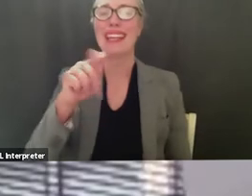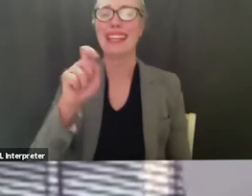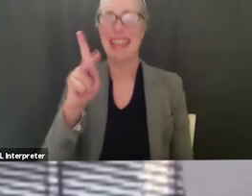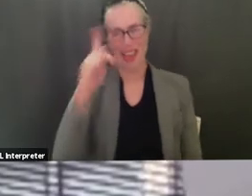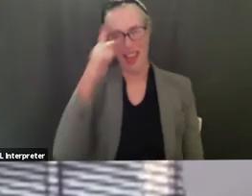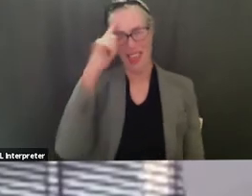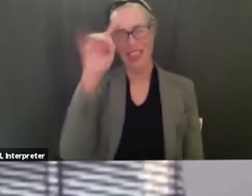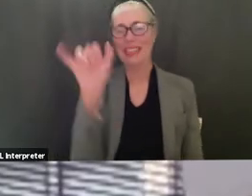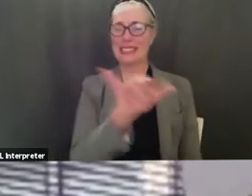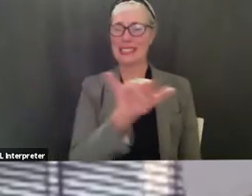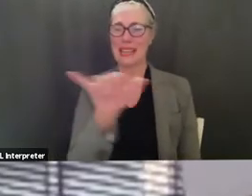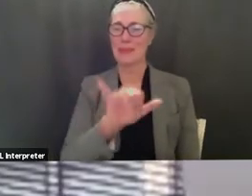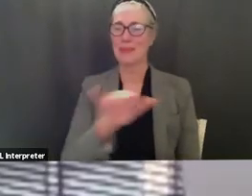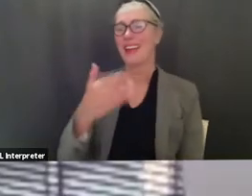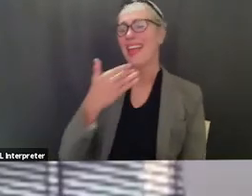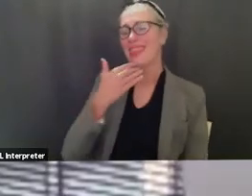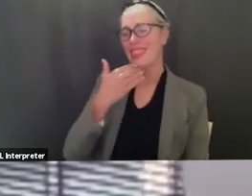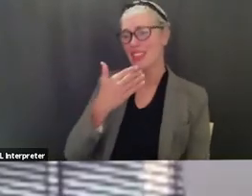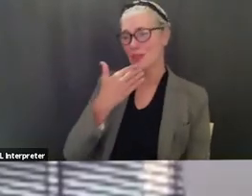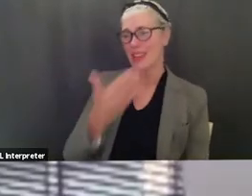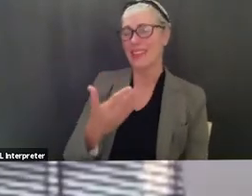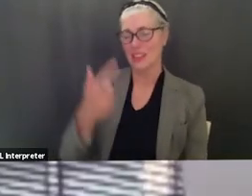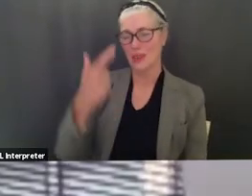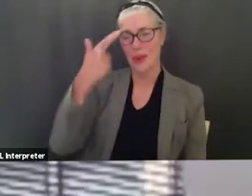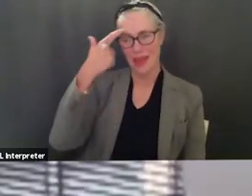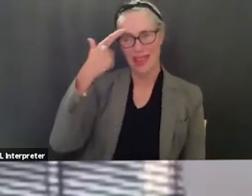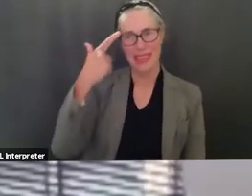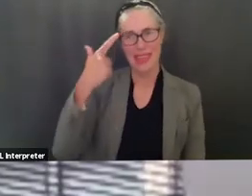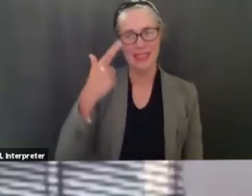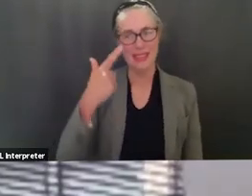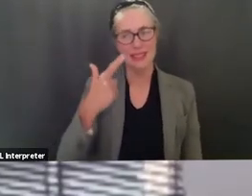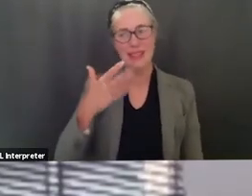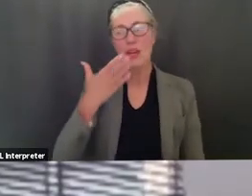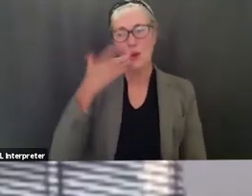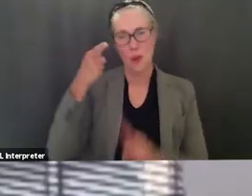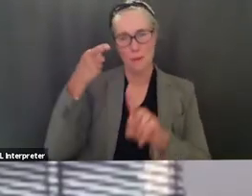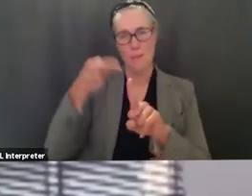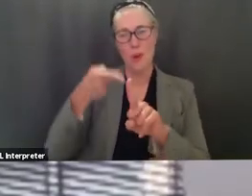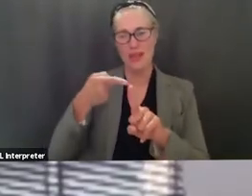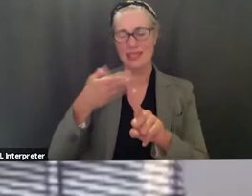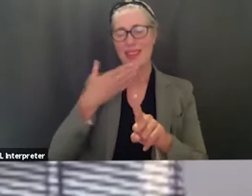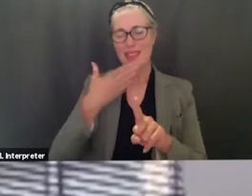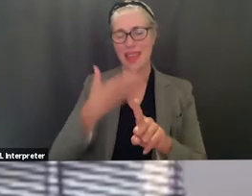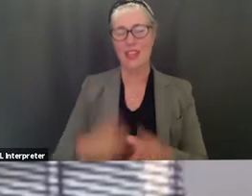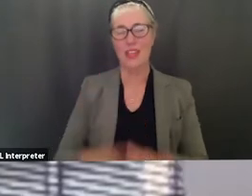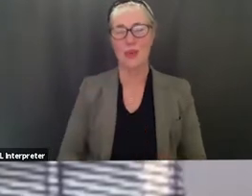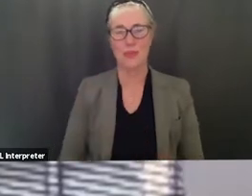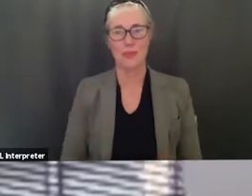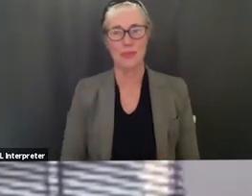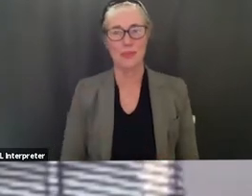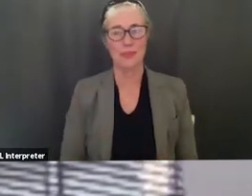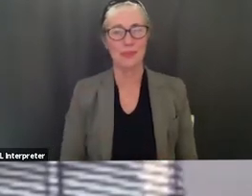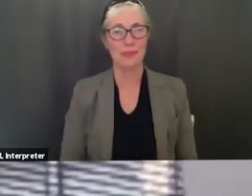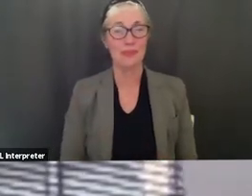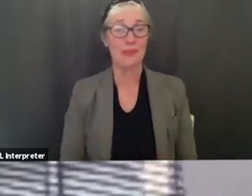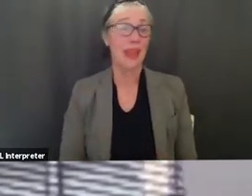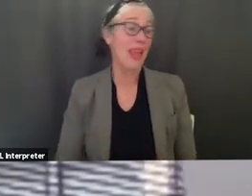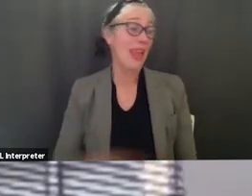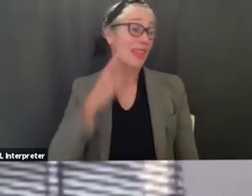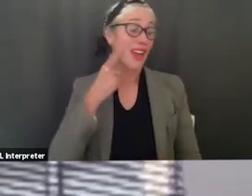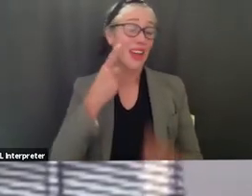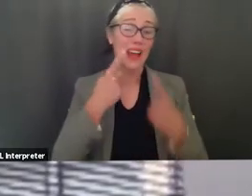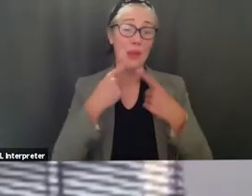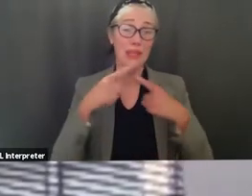that topic that's great thanks i i do think um that it's a really good point to bring up so thank you also i thought i would just announce um